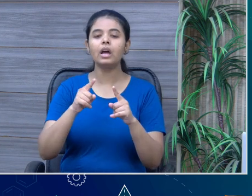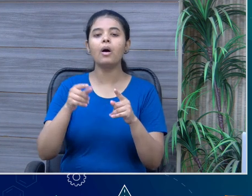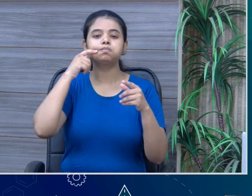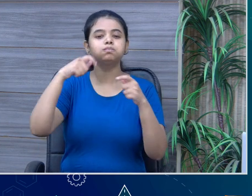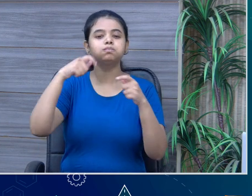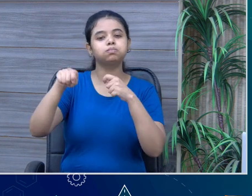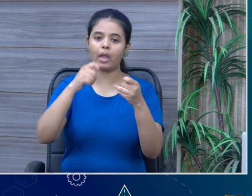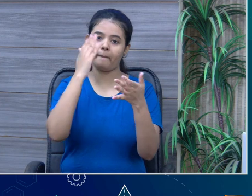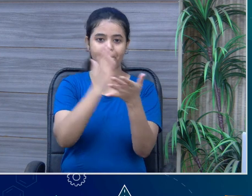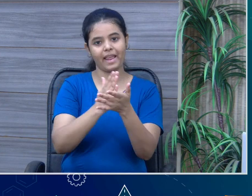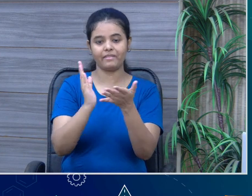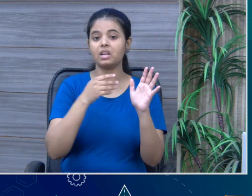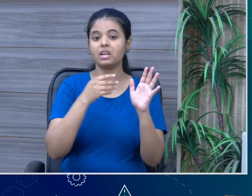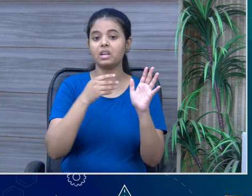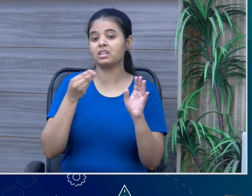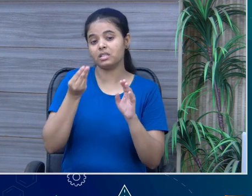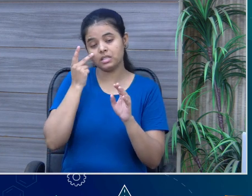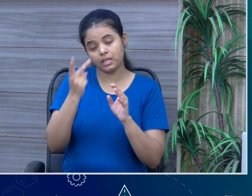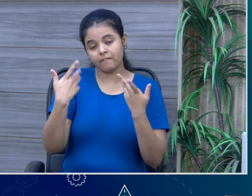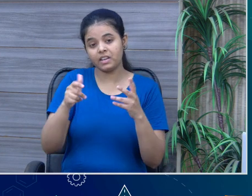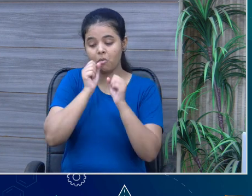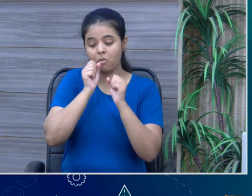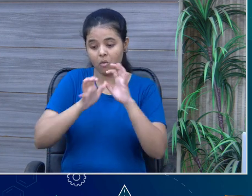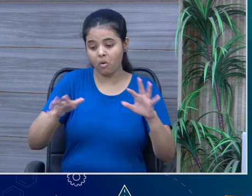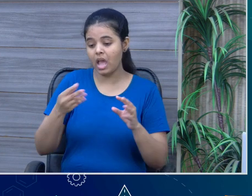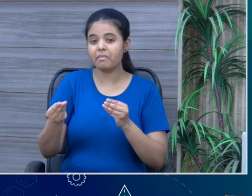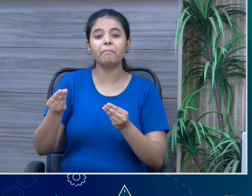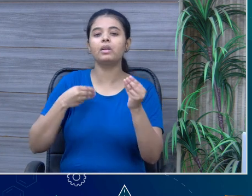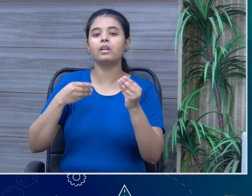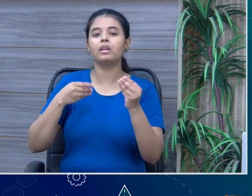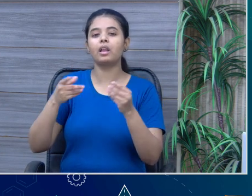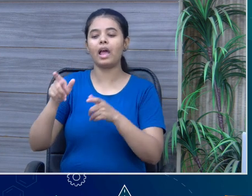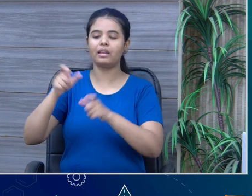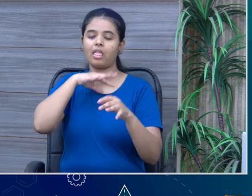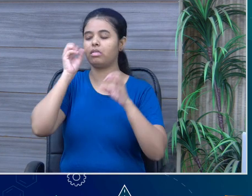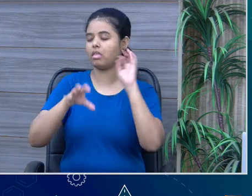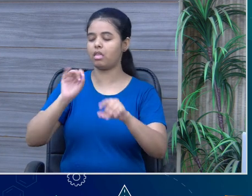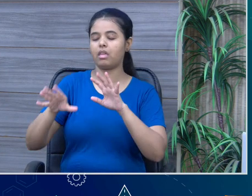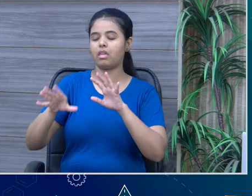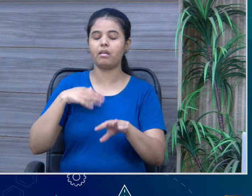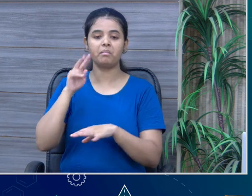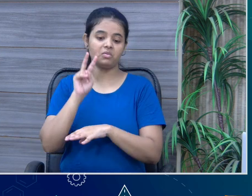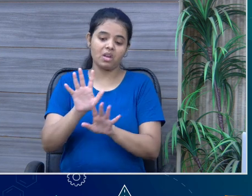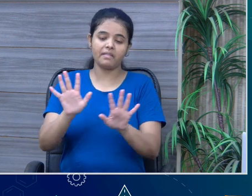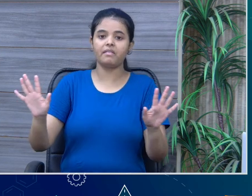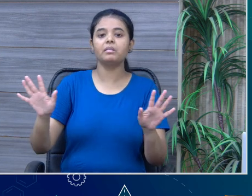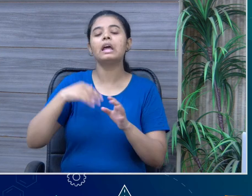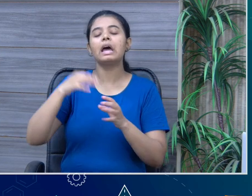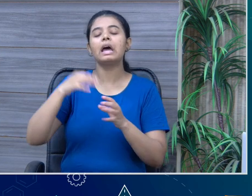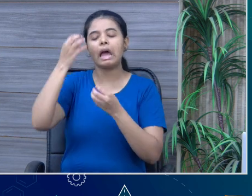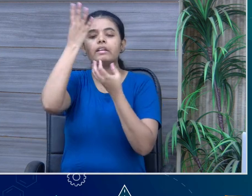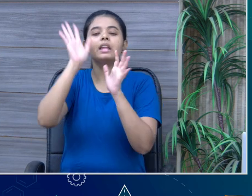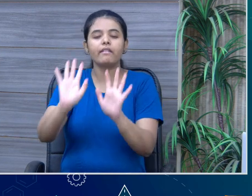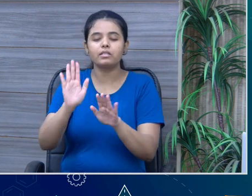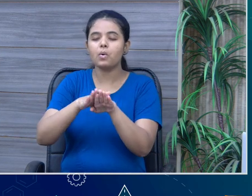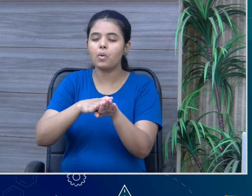find some few of the plastic items near the seas, which the people are not looking at it. But yes, definitely the awareness is going